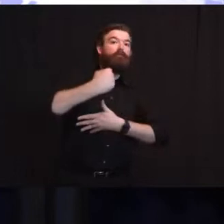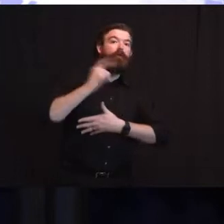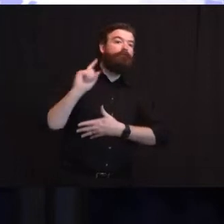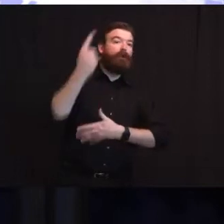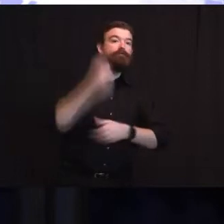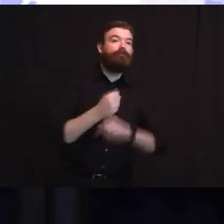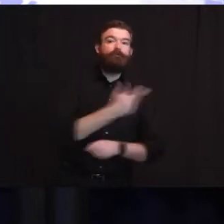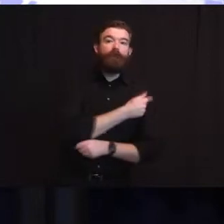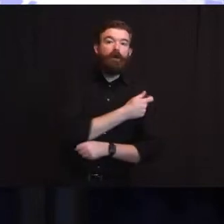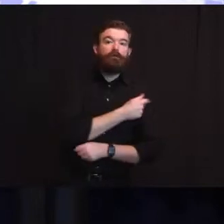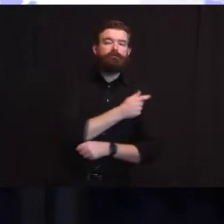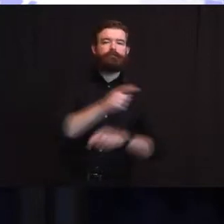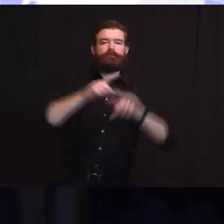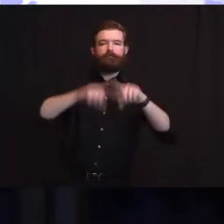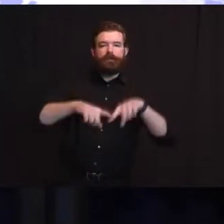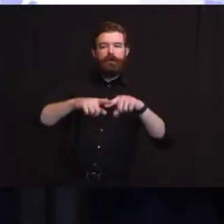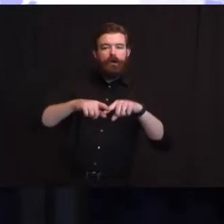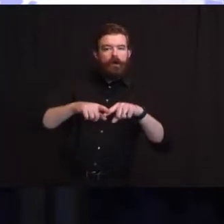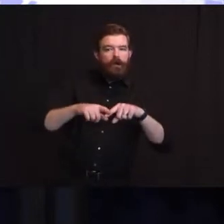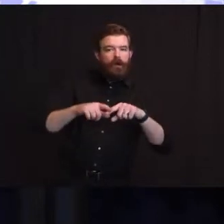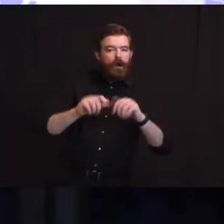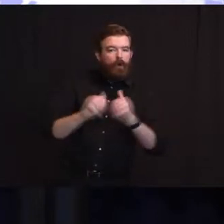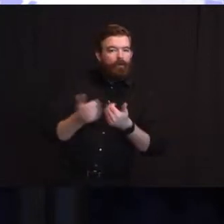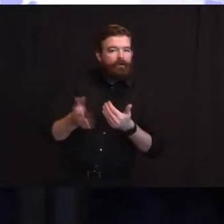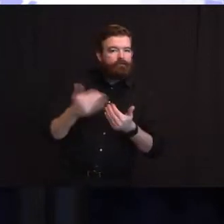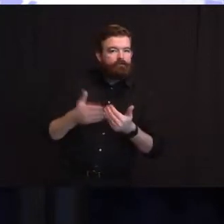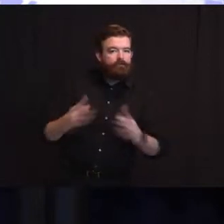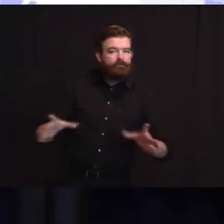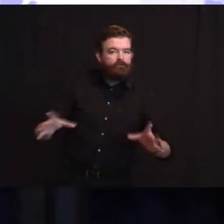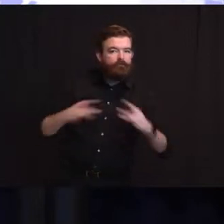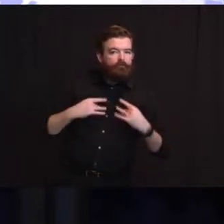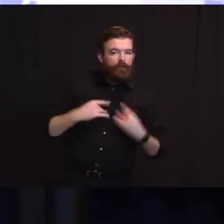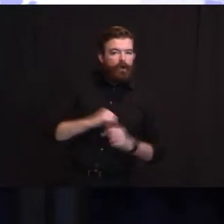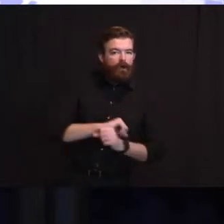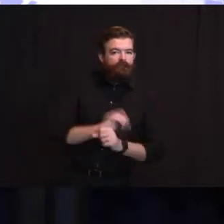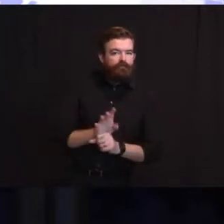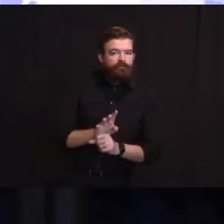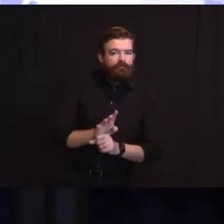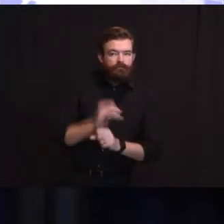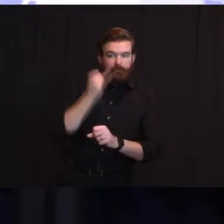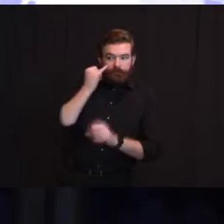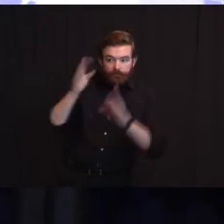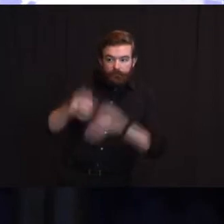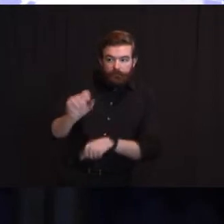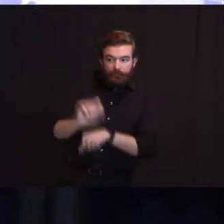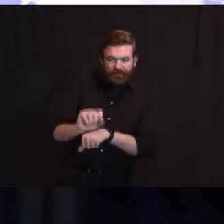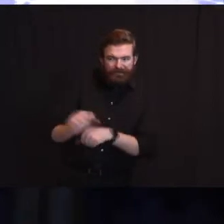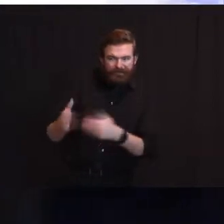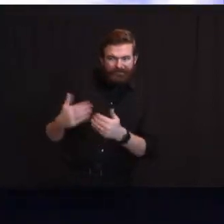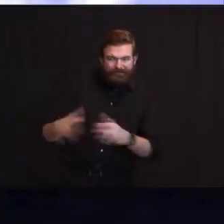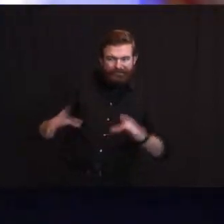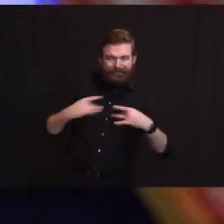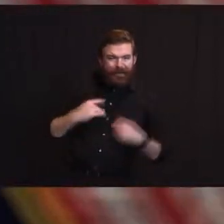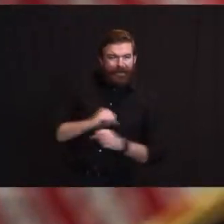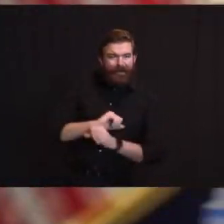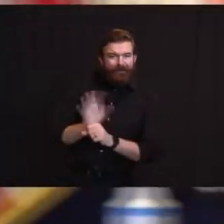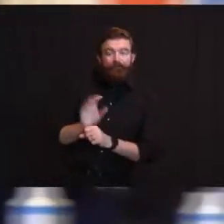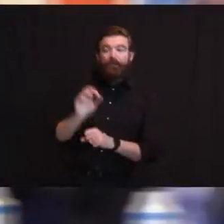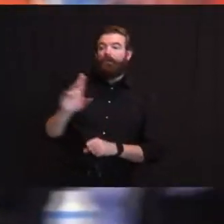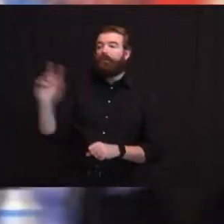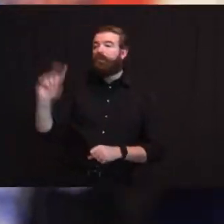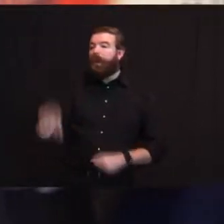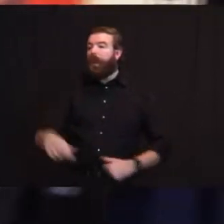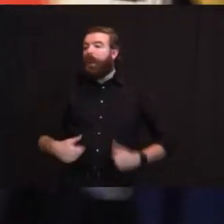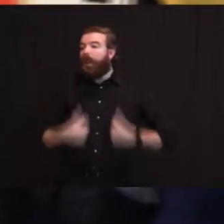front lines in the hospital who happens to be on the board is someone who would be in the 1A, right? So, and again,